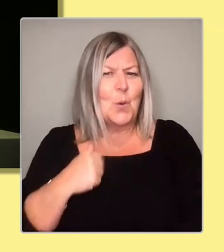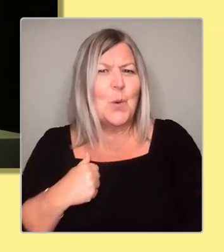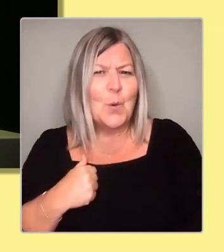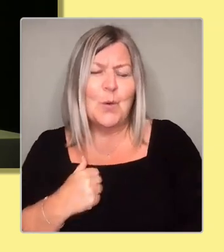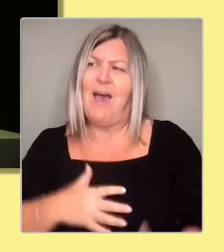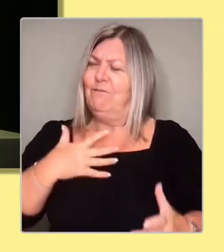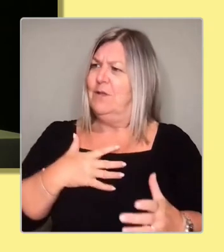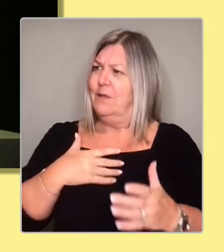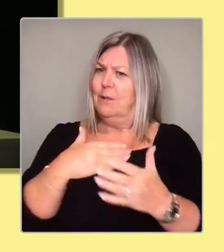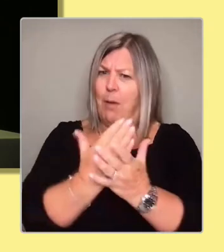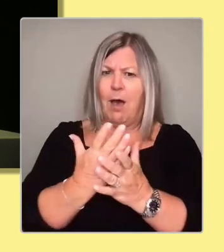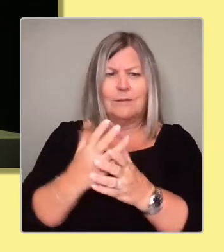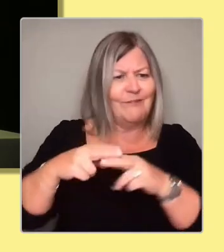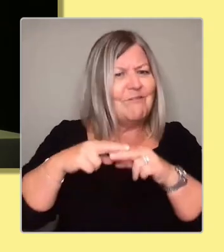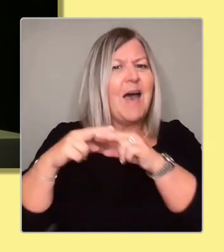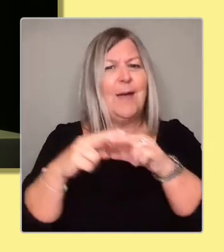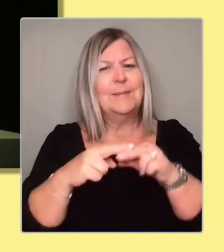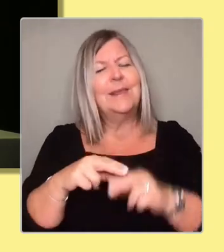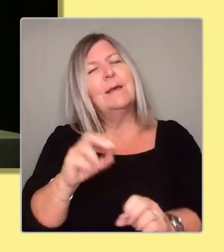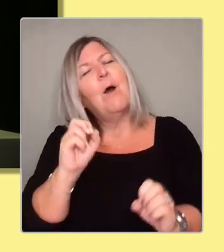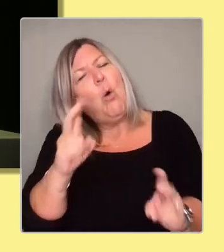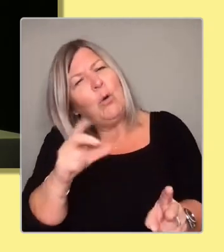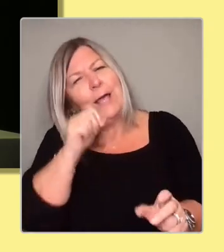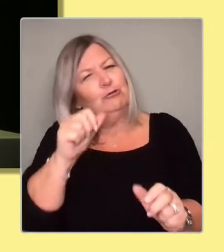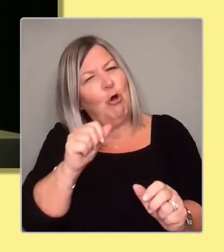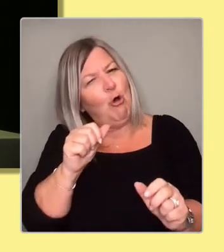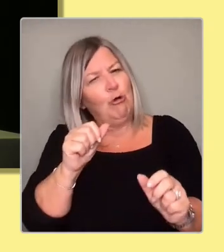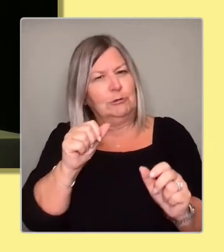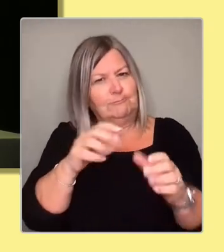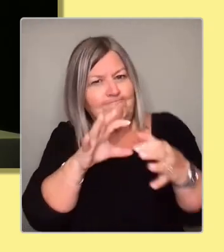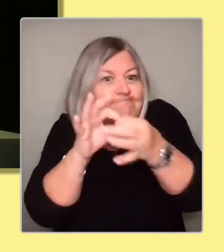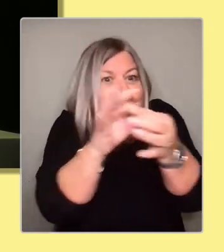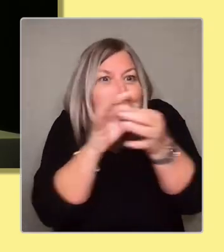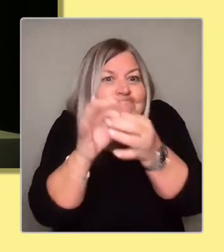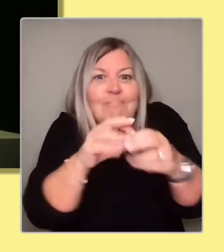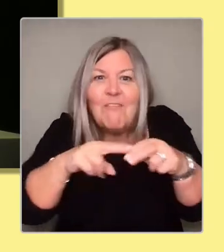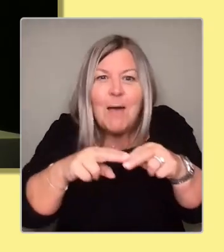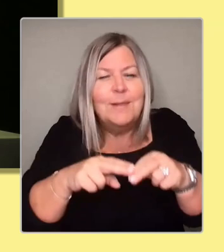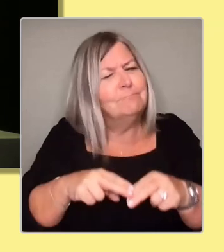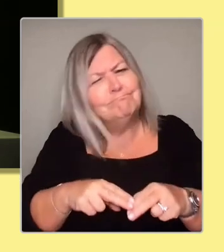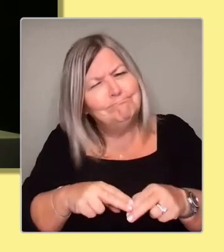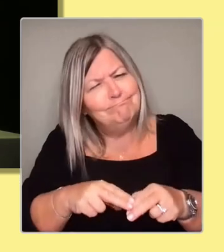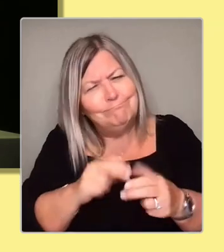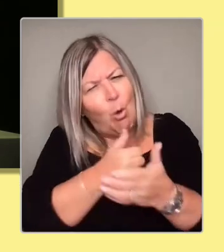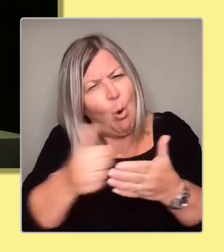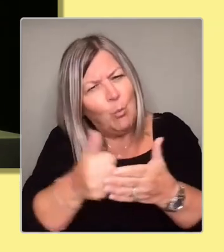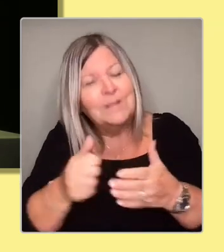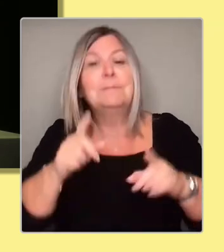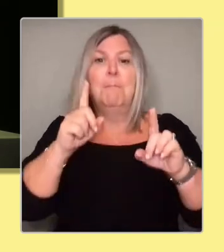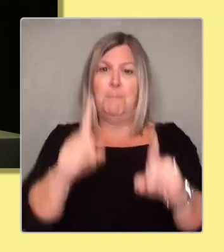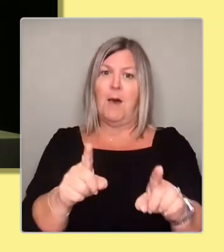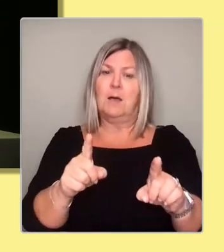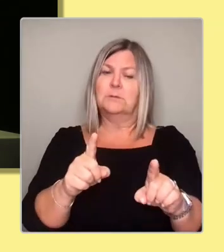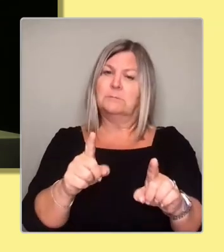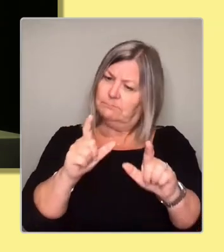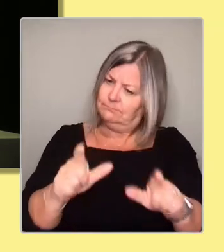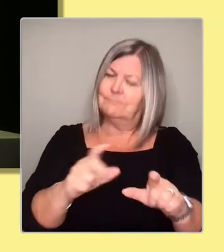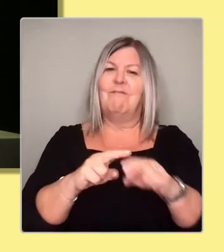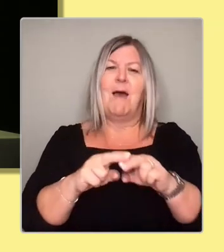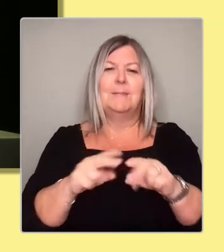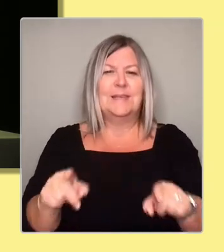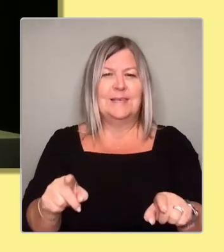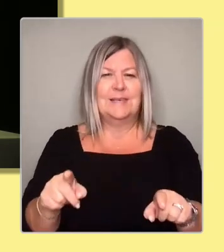dysfunctional family at times, but a family nonetheless. And we owe the success of this party to